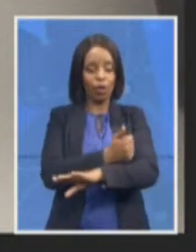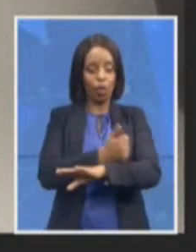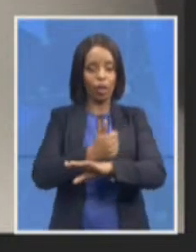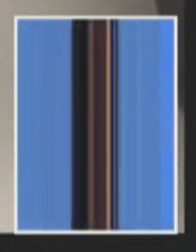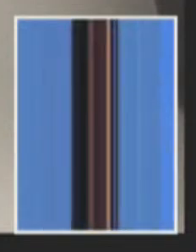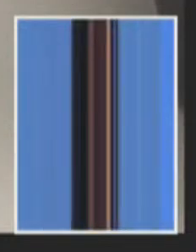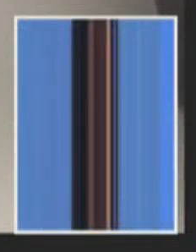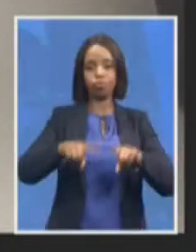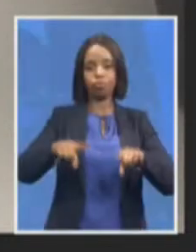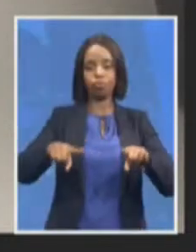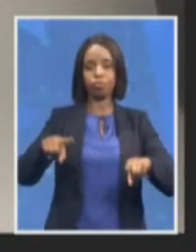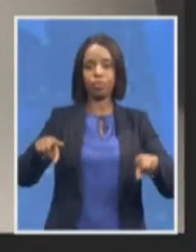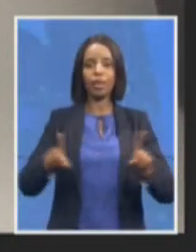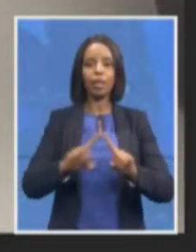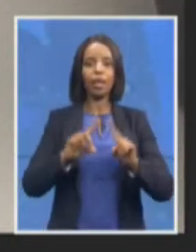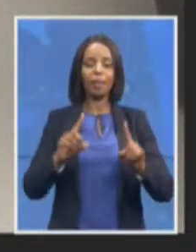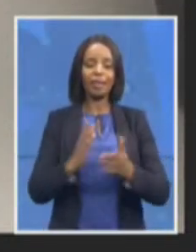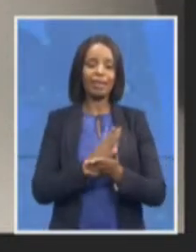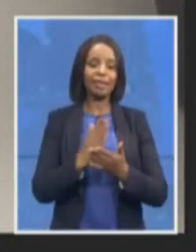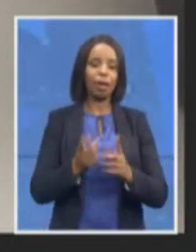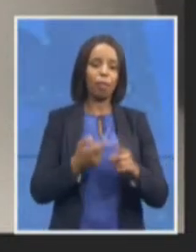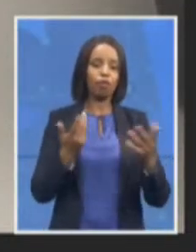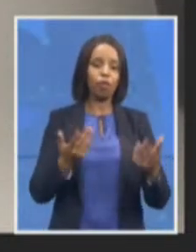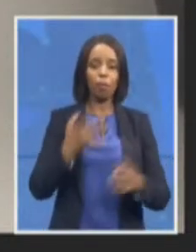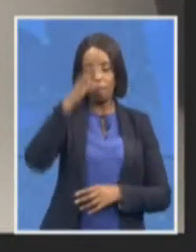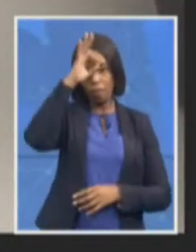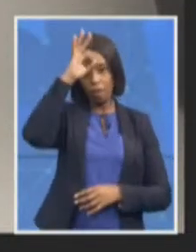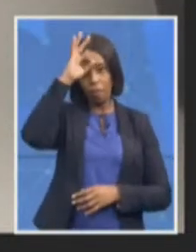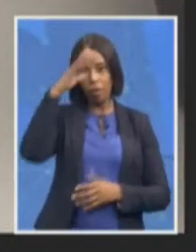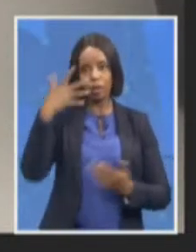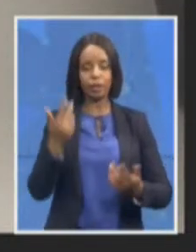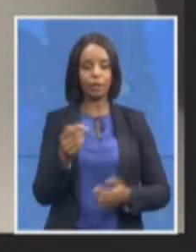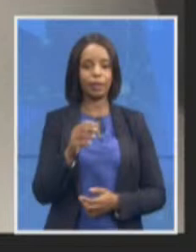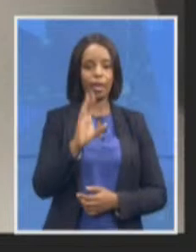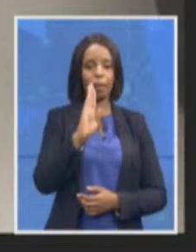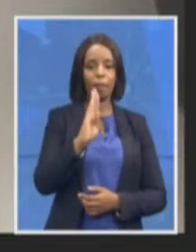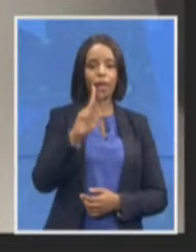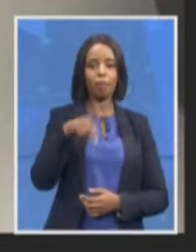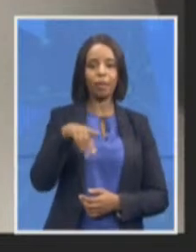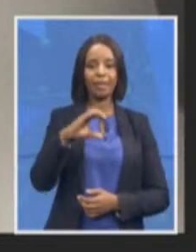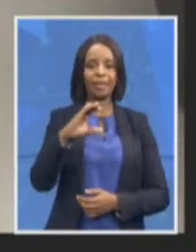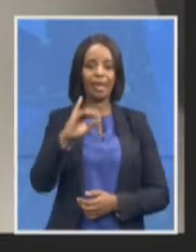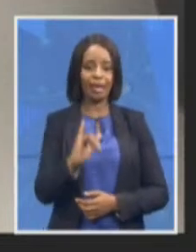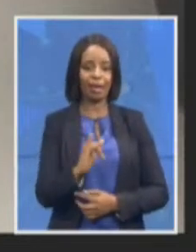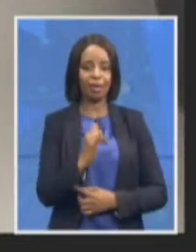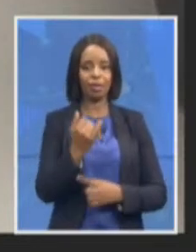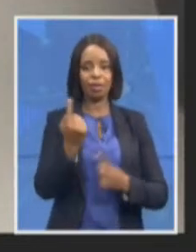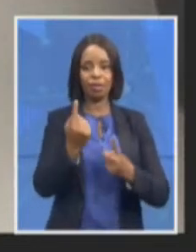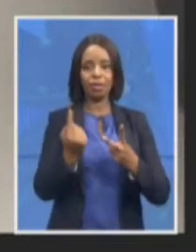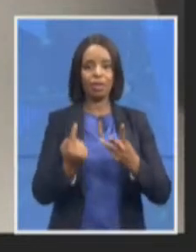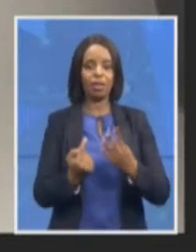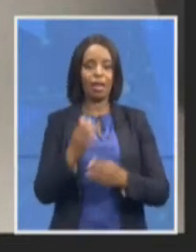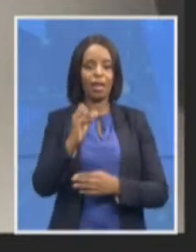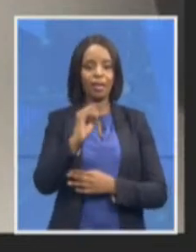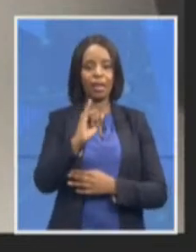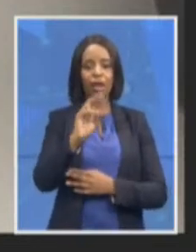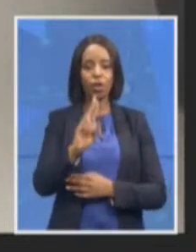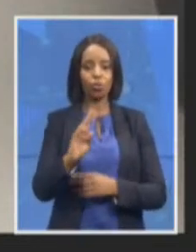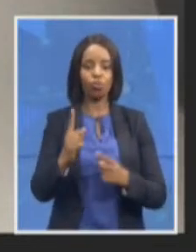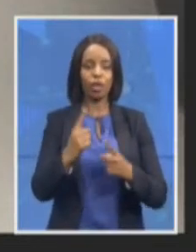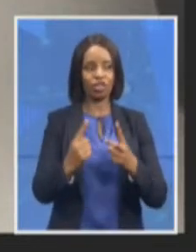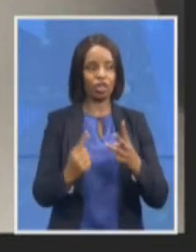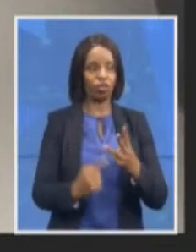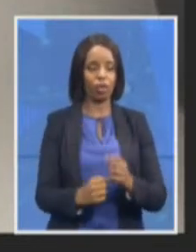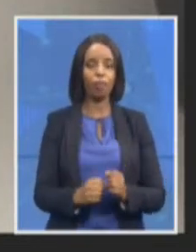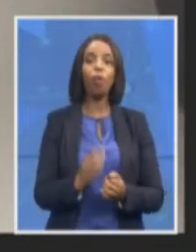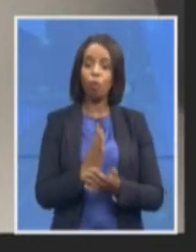DPCI there are secondees from other agencies like SIU etc and of course within that context there are also a number of contract